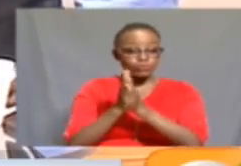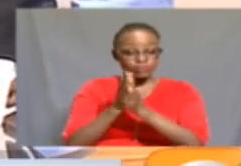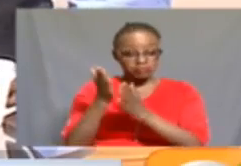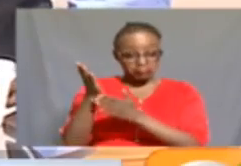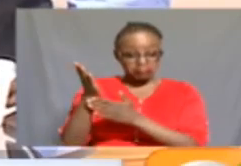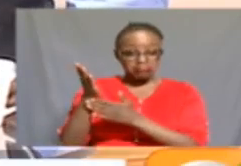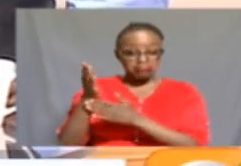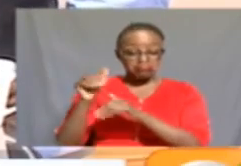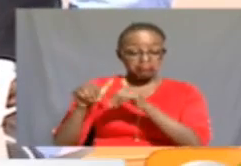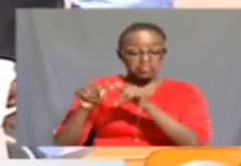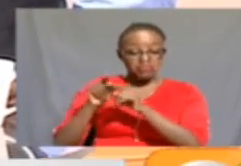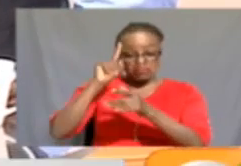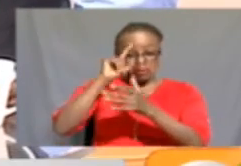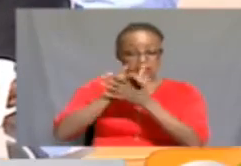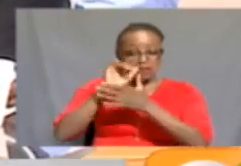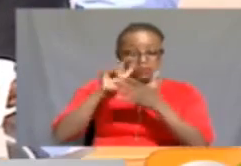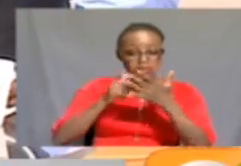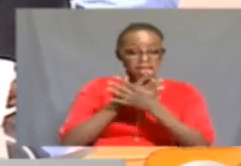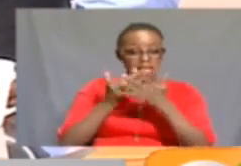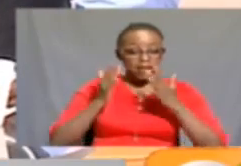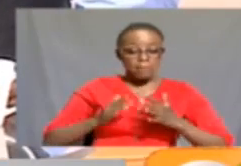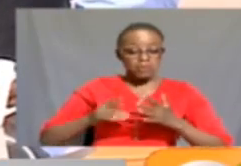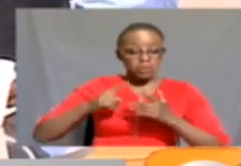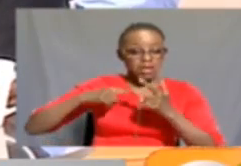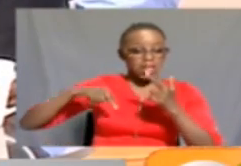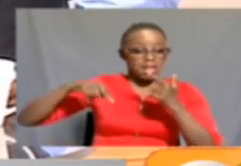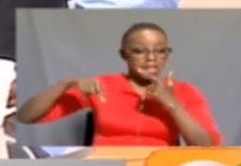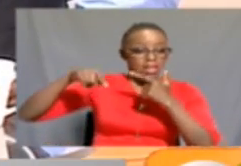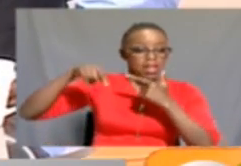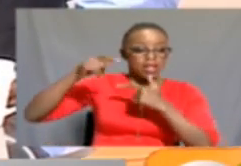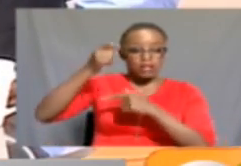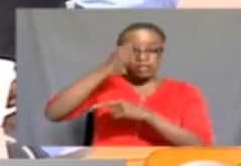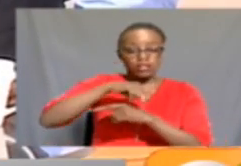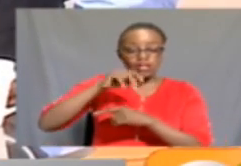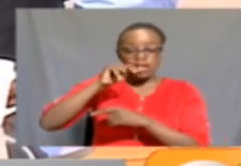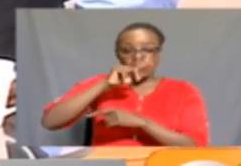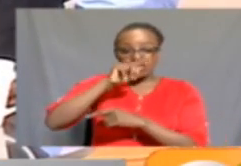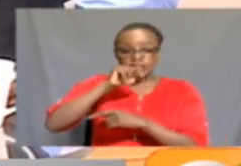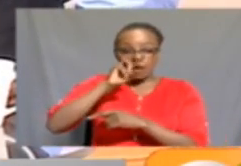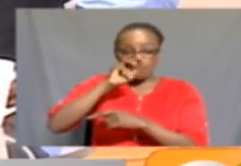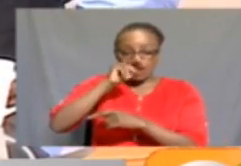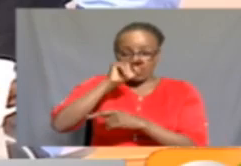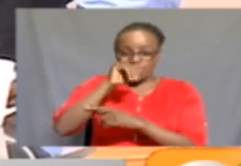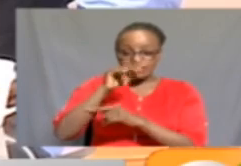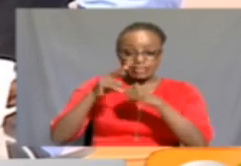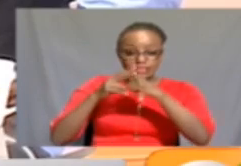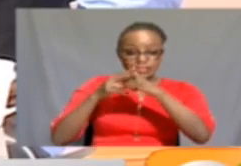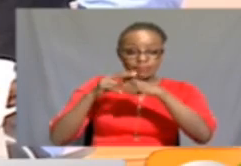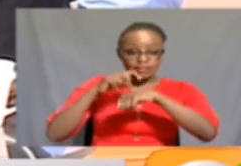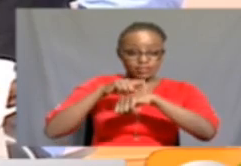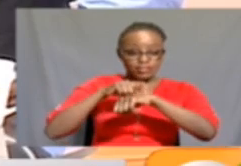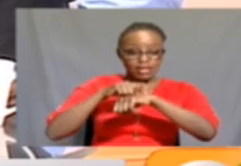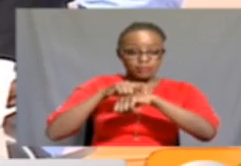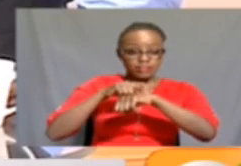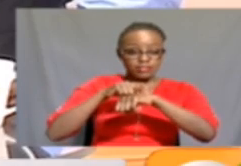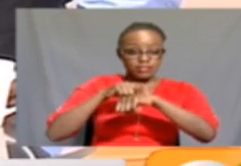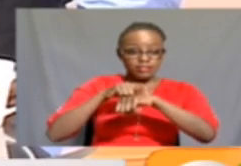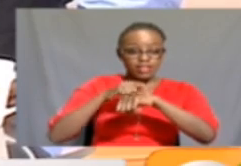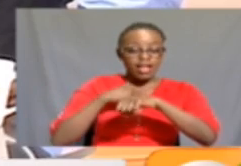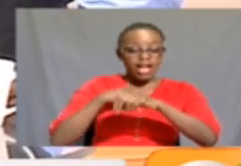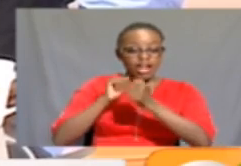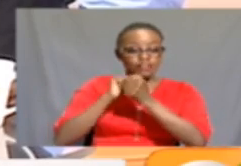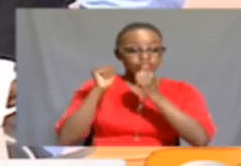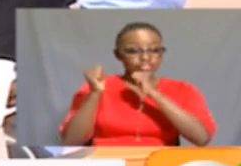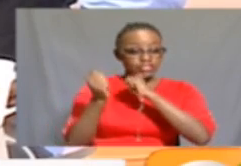It is believed that anyone going around Ketui's Nzambani Rock seven times will have his